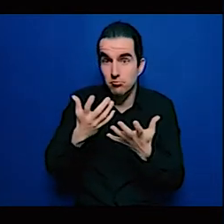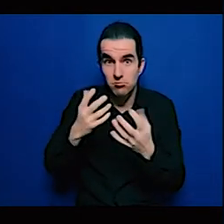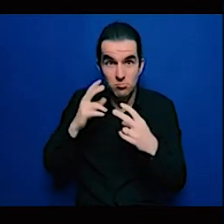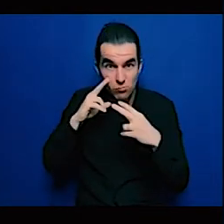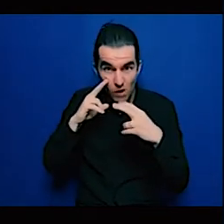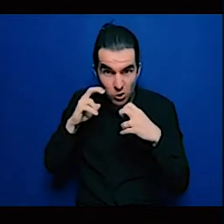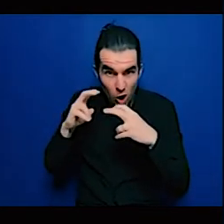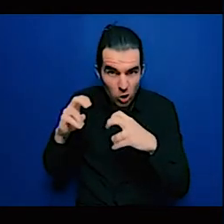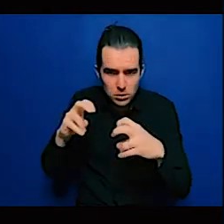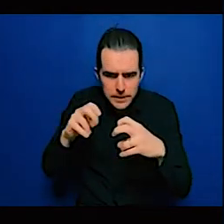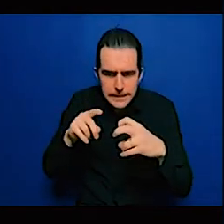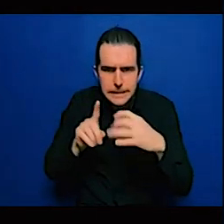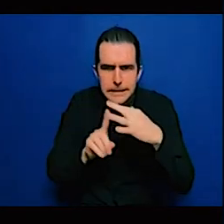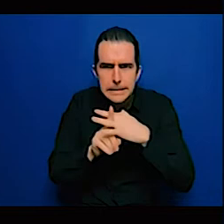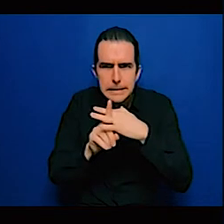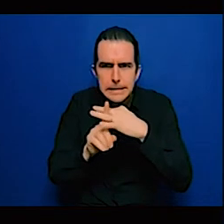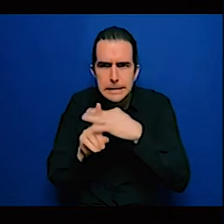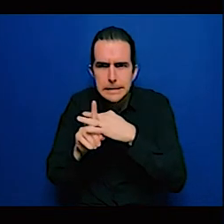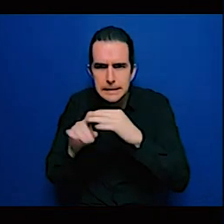I call upon states